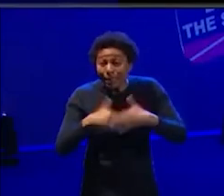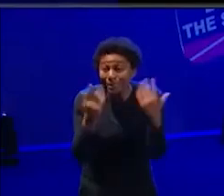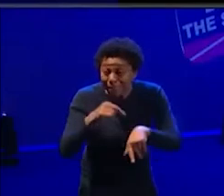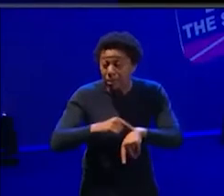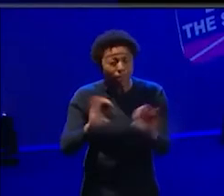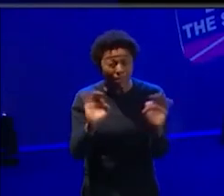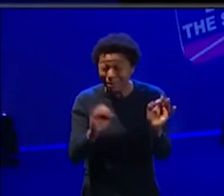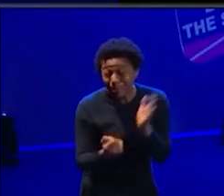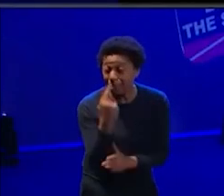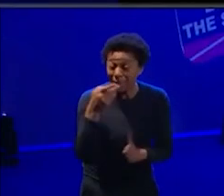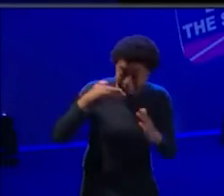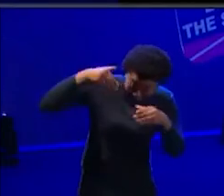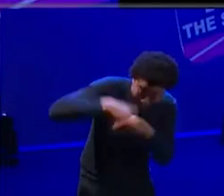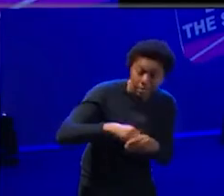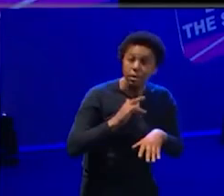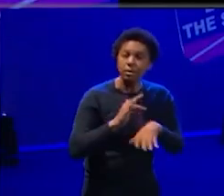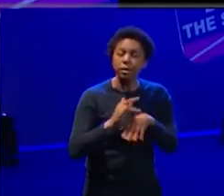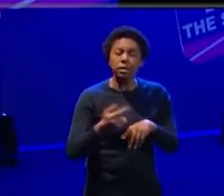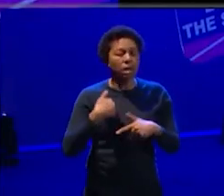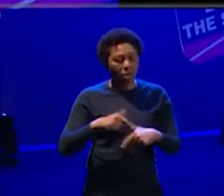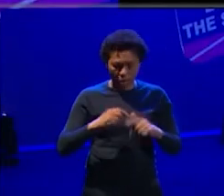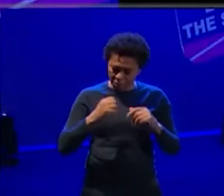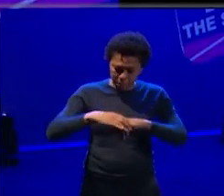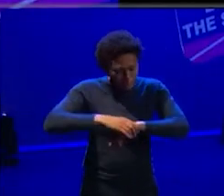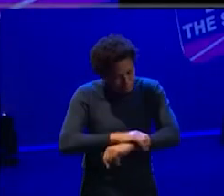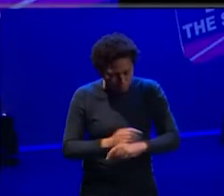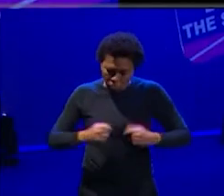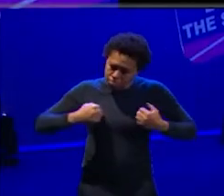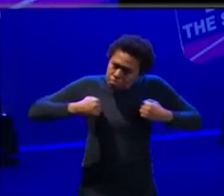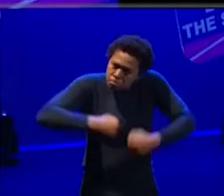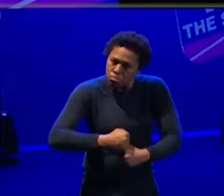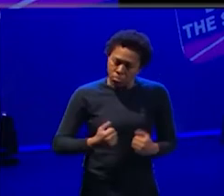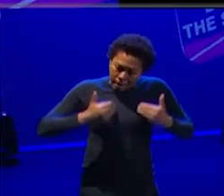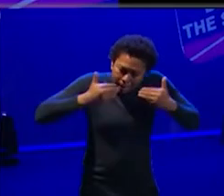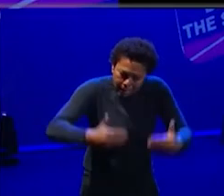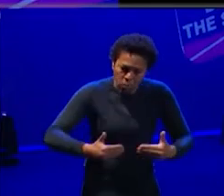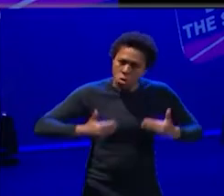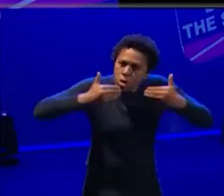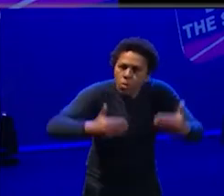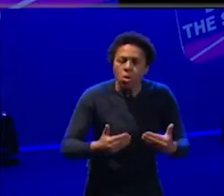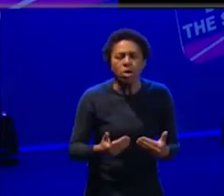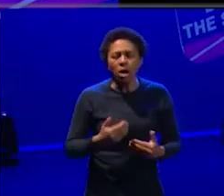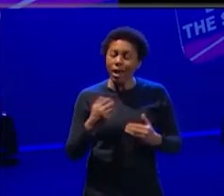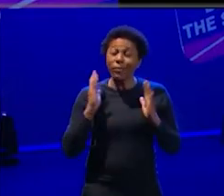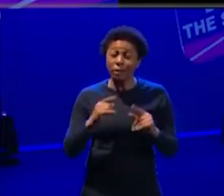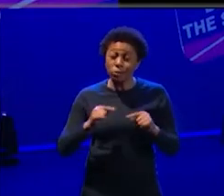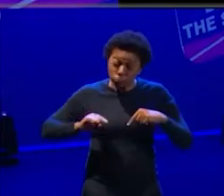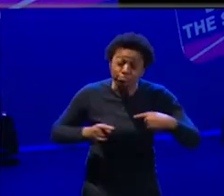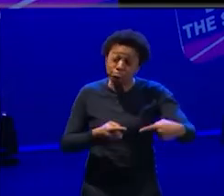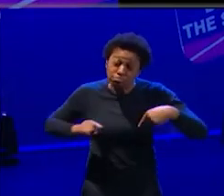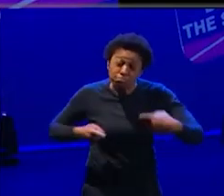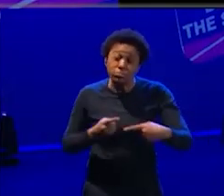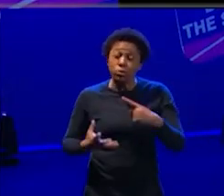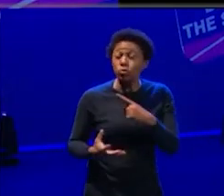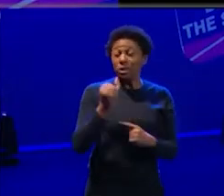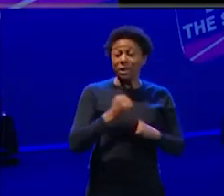I've, and I've just kept going to fight, to get space for the groups that I'm working with to get time on the